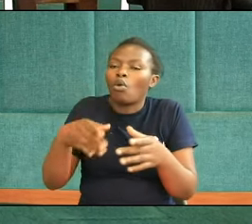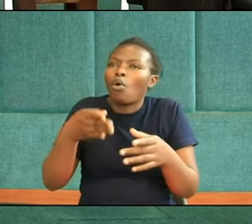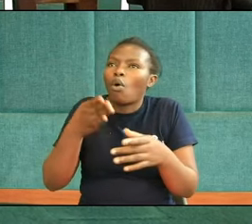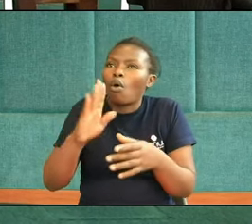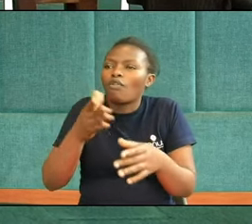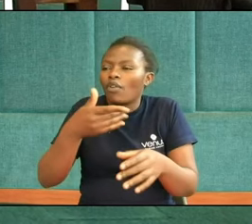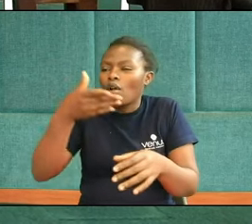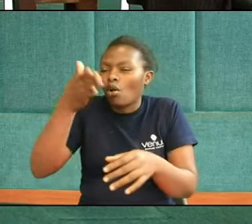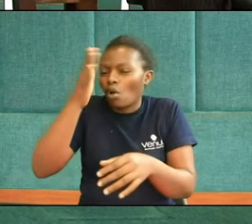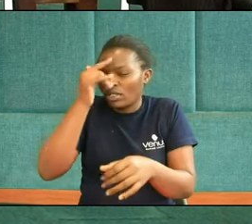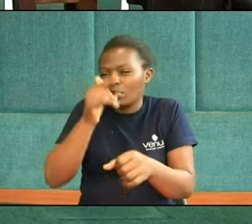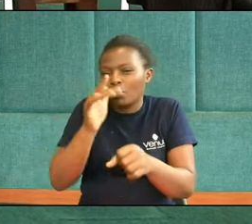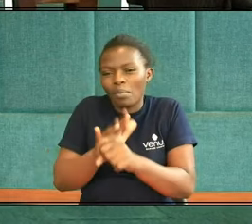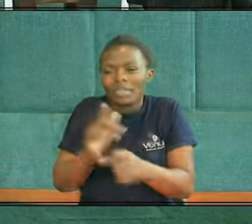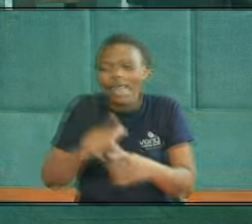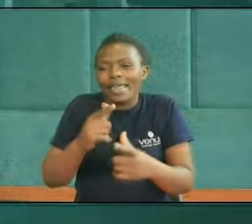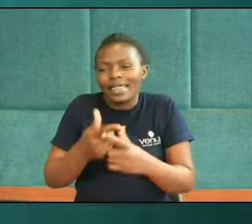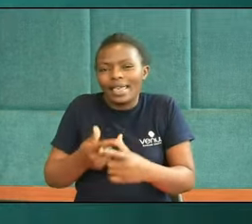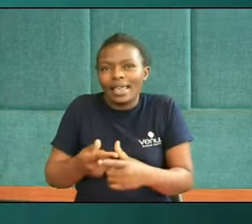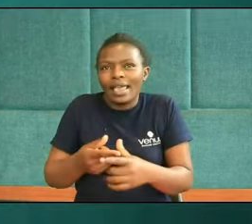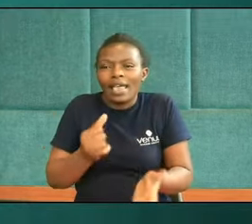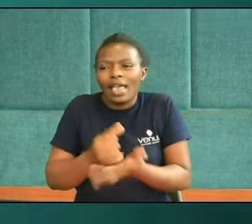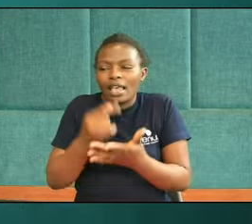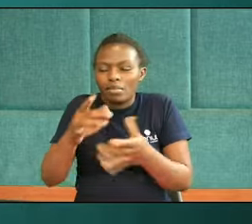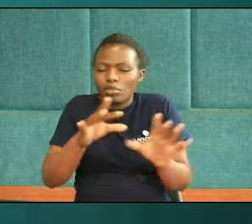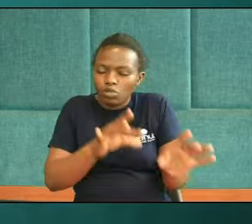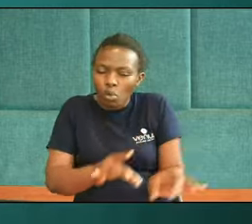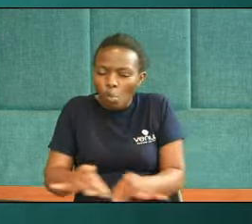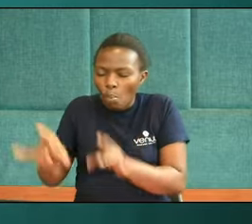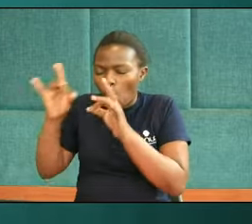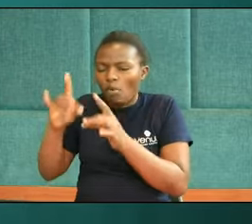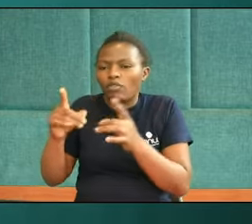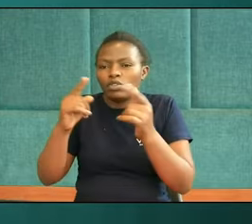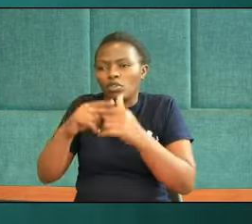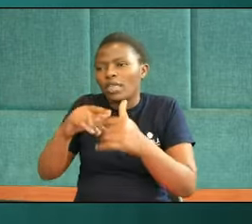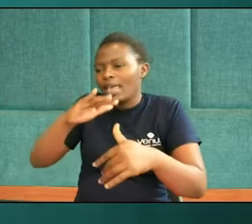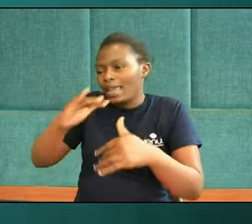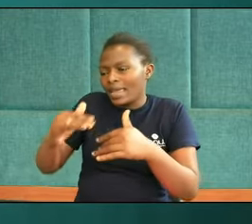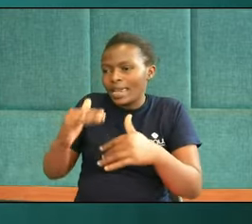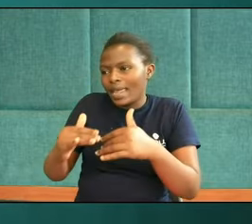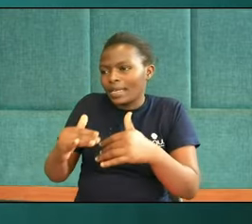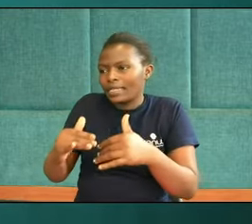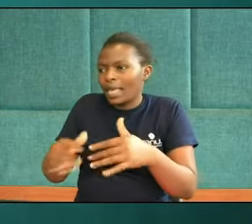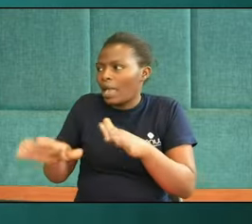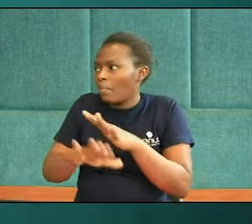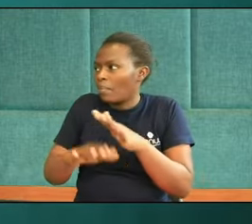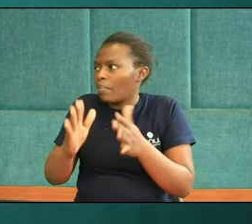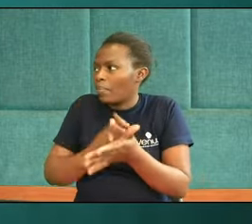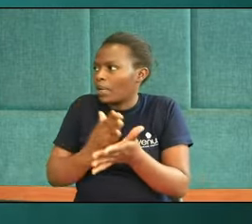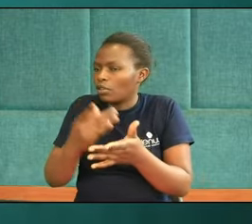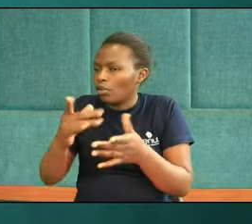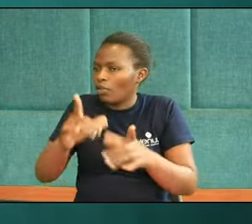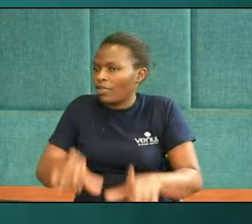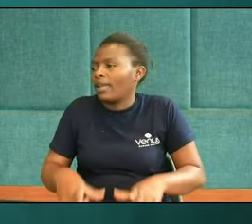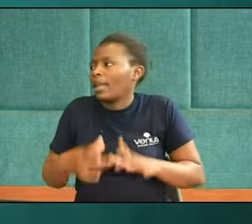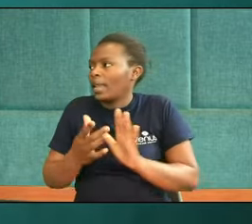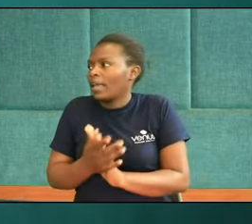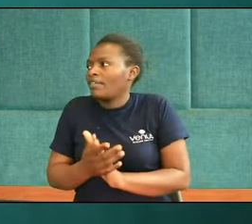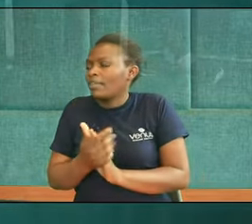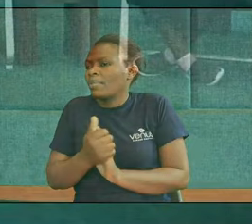times Commit it to memory Then write it on an index card And put it in a place That you will see every day Yeah